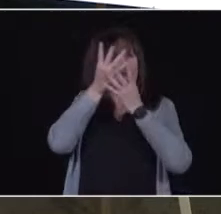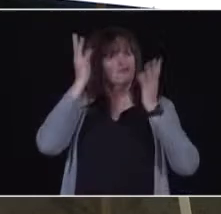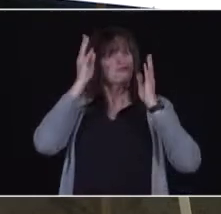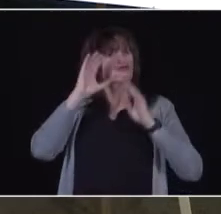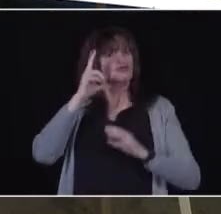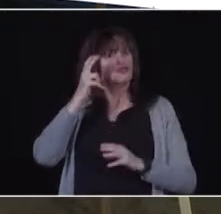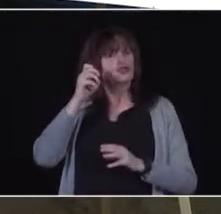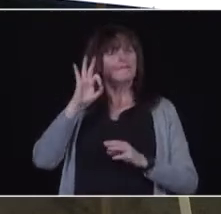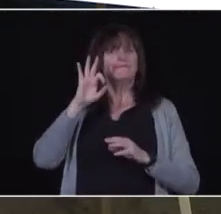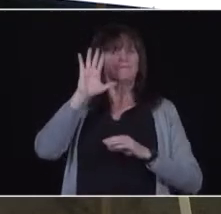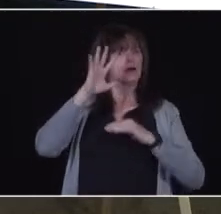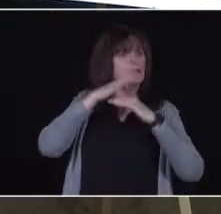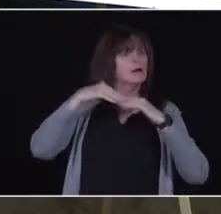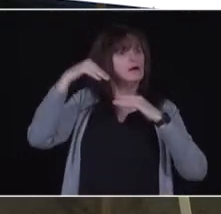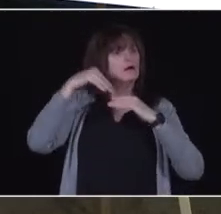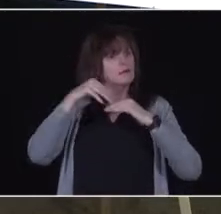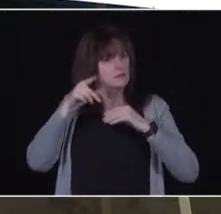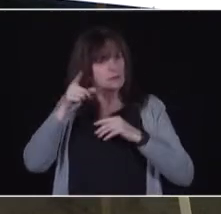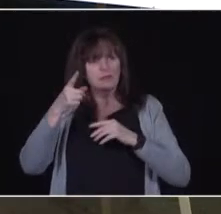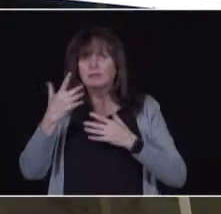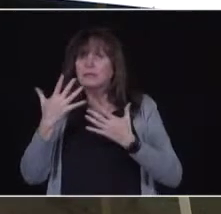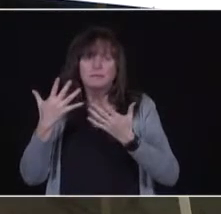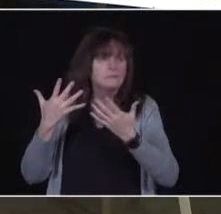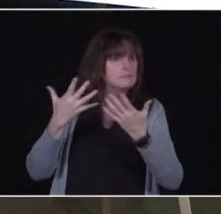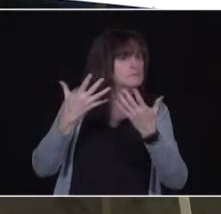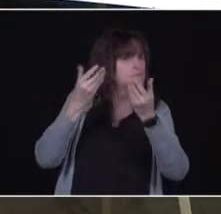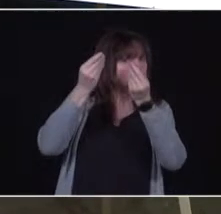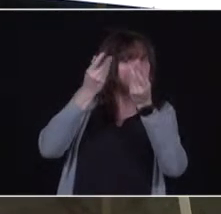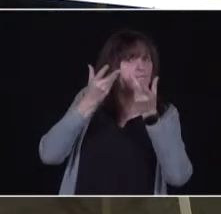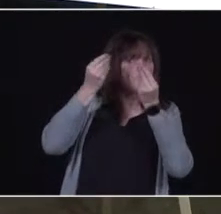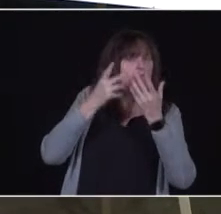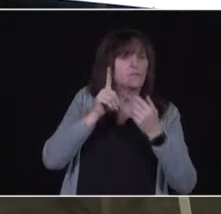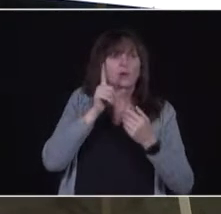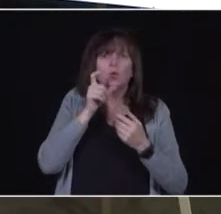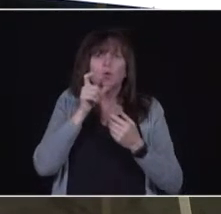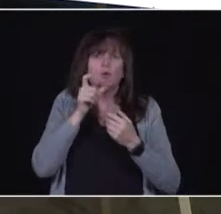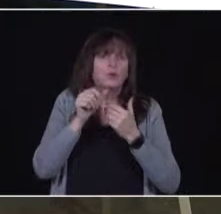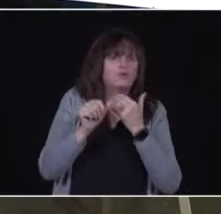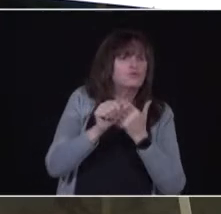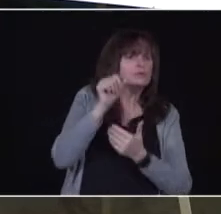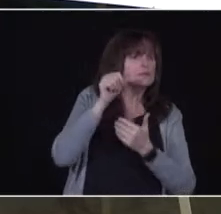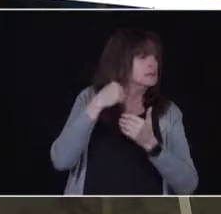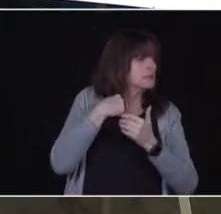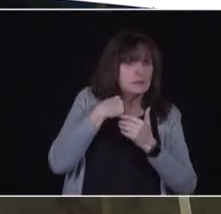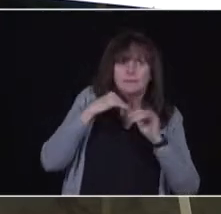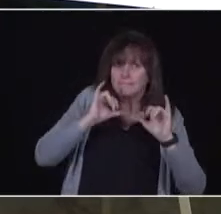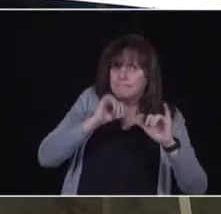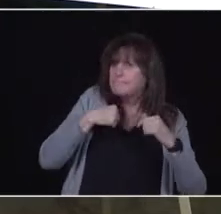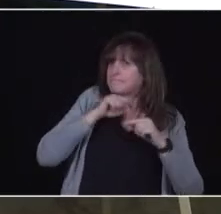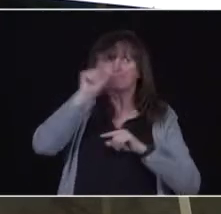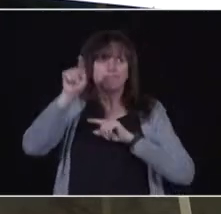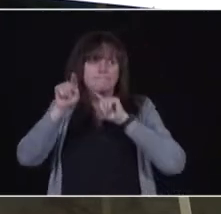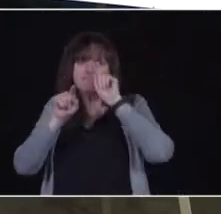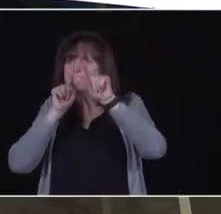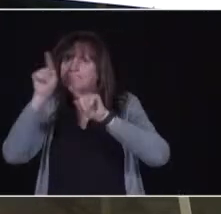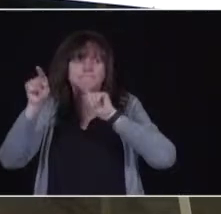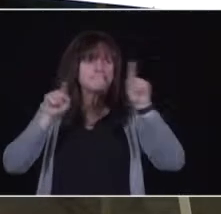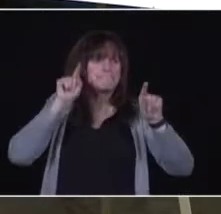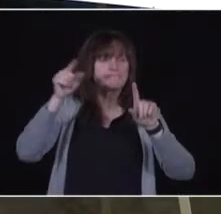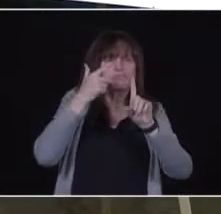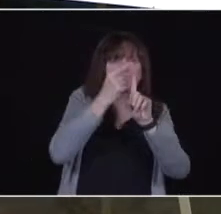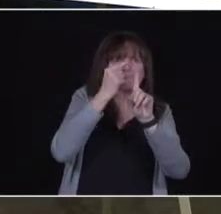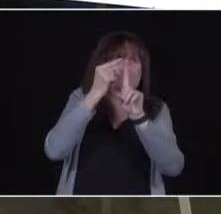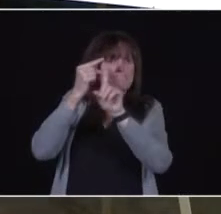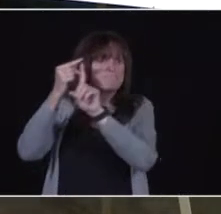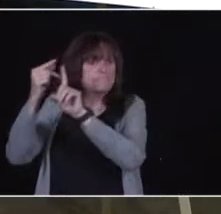those communities most at risk. We want to start getting to. We are doing that slowly. We will pick up that pace. And also, at the same time, we have already